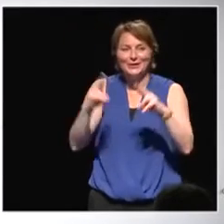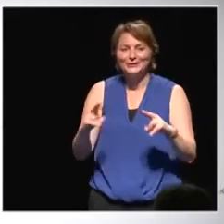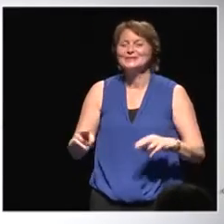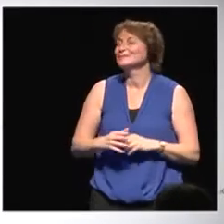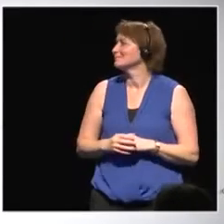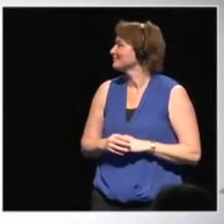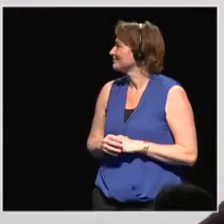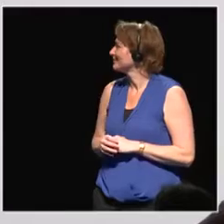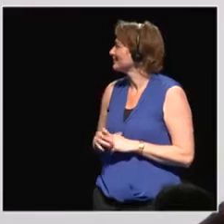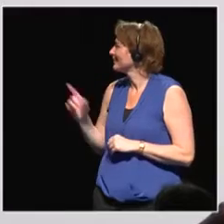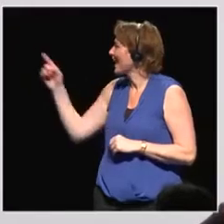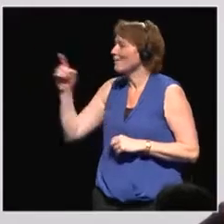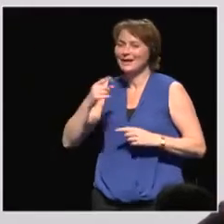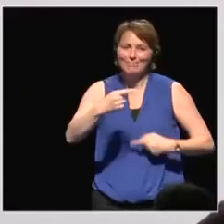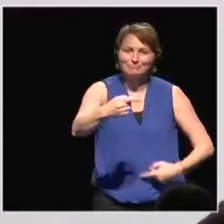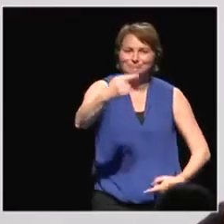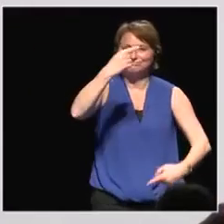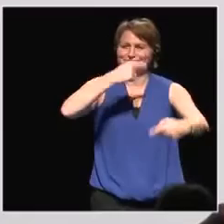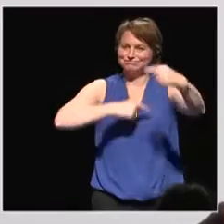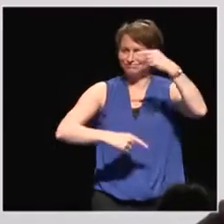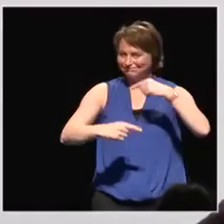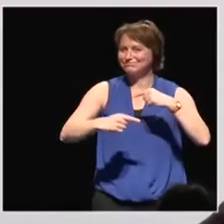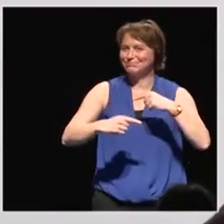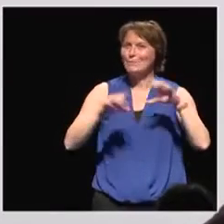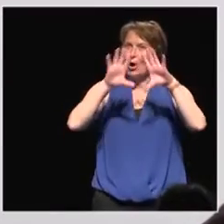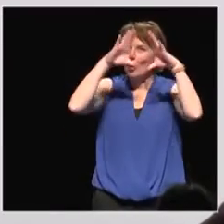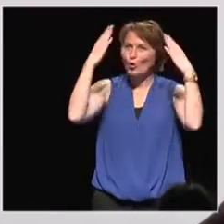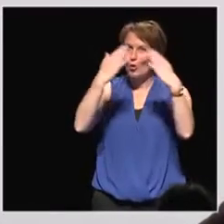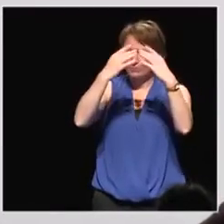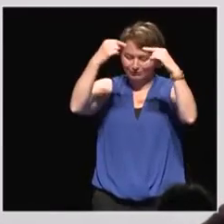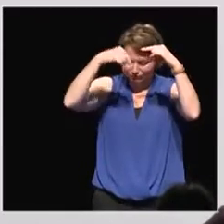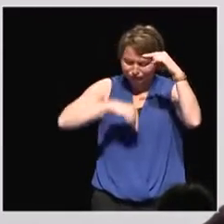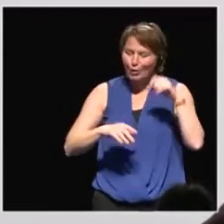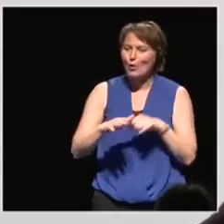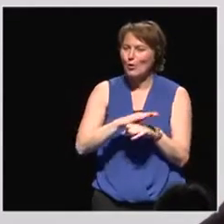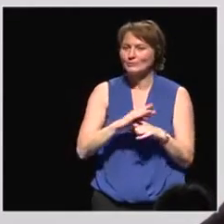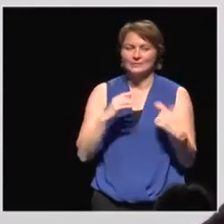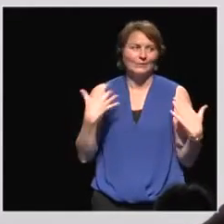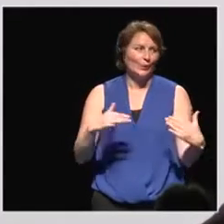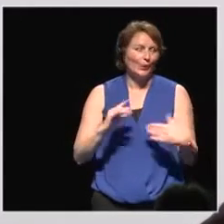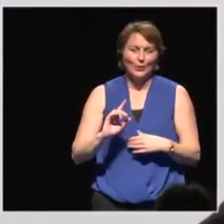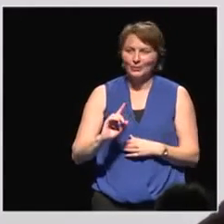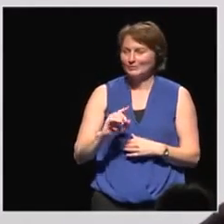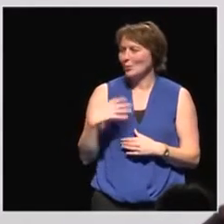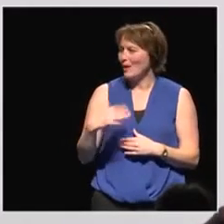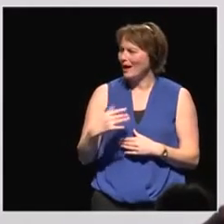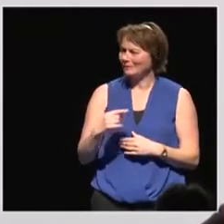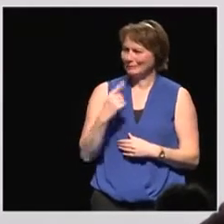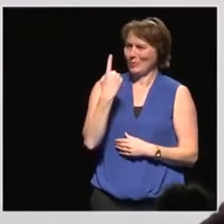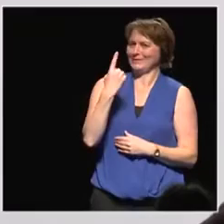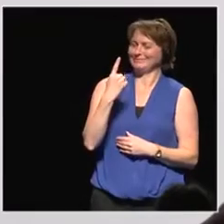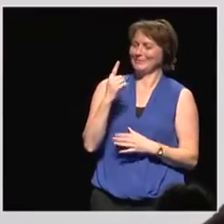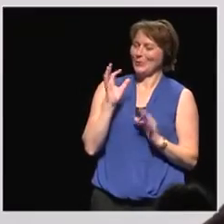local. So, I would say that this is now exactly, absolutely unique situation in the global